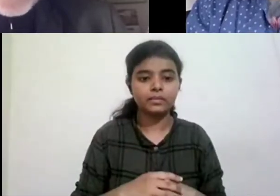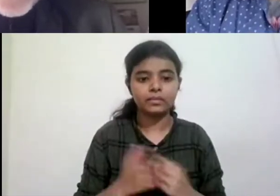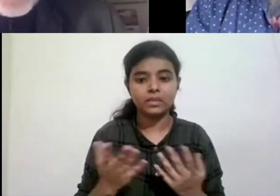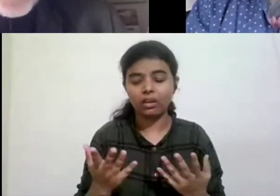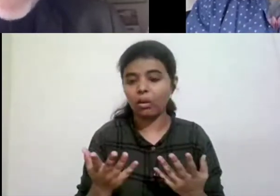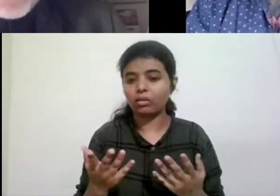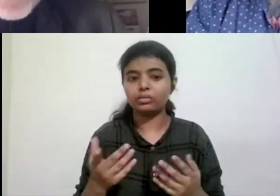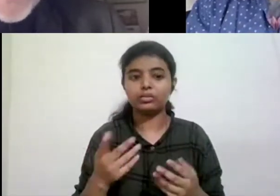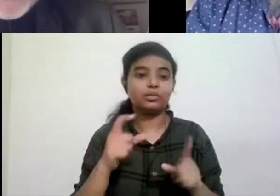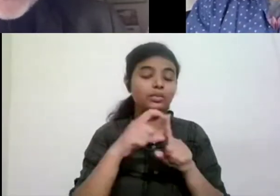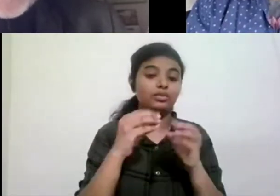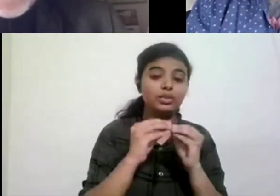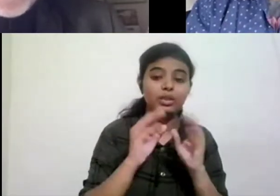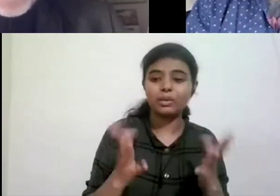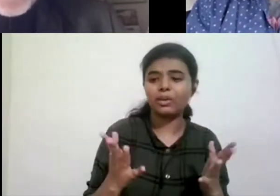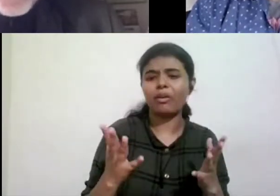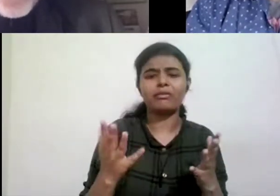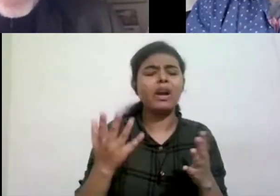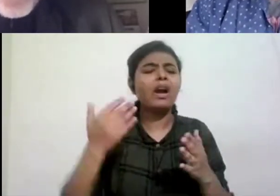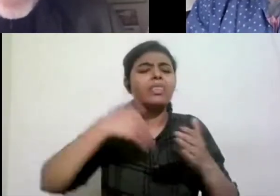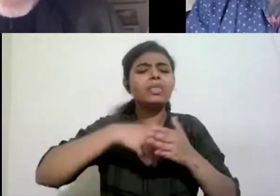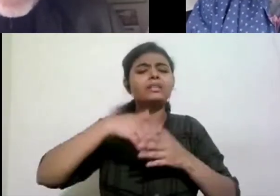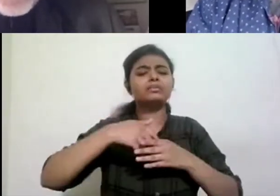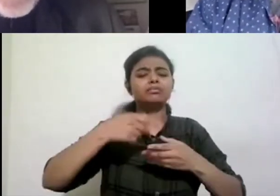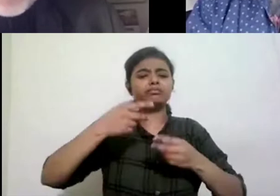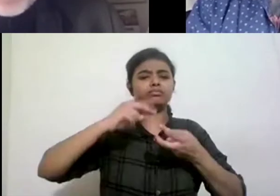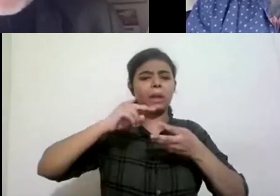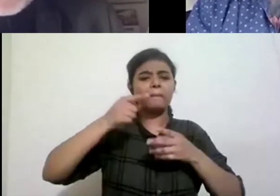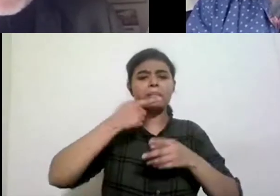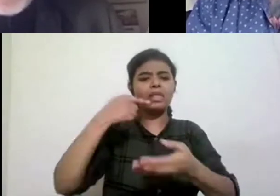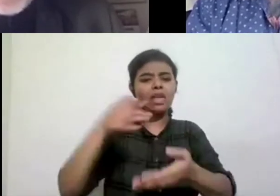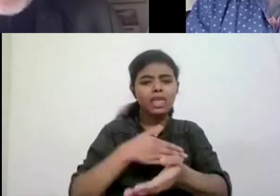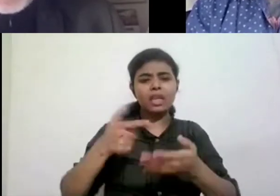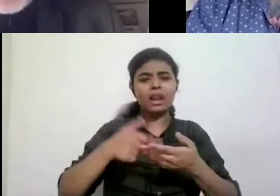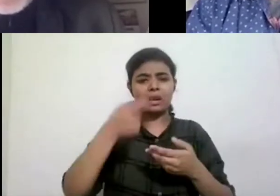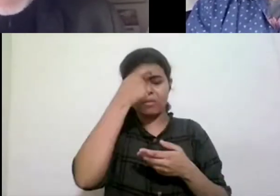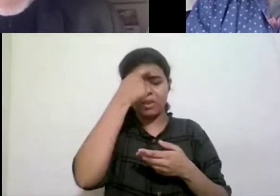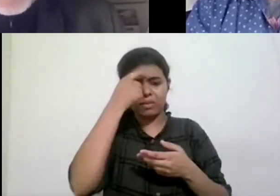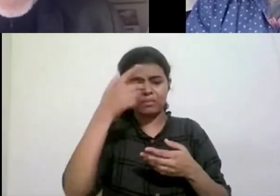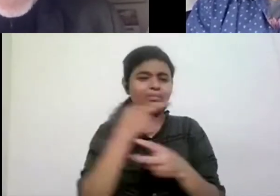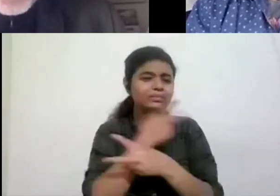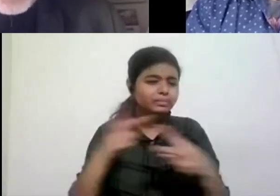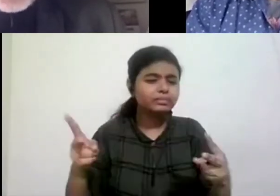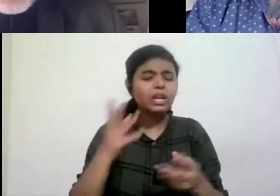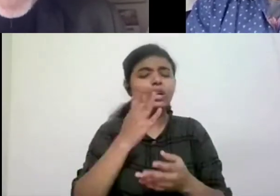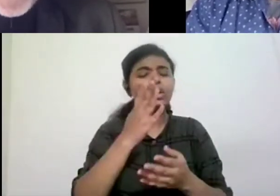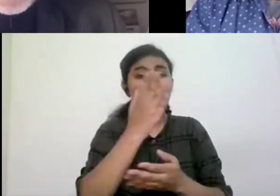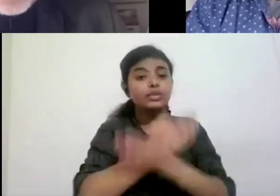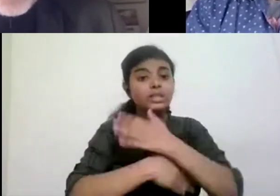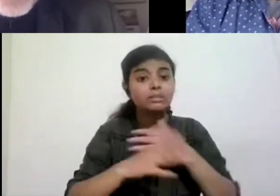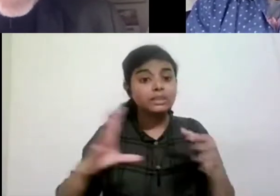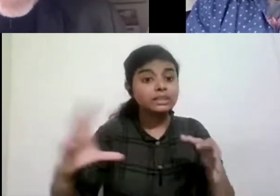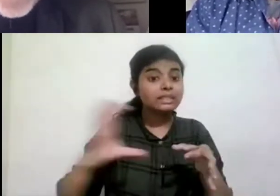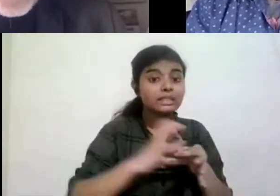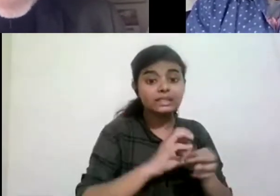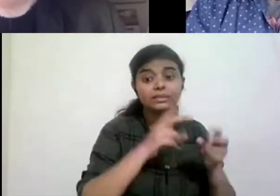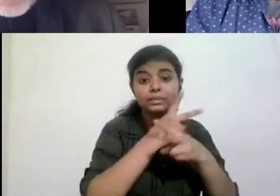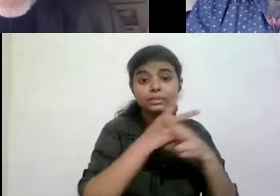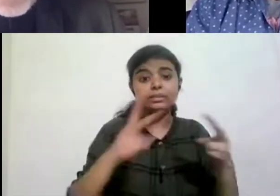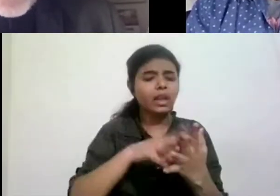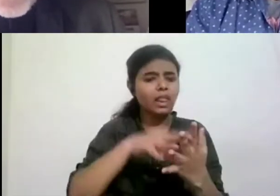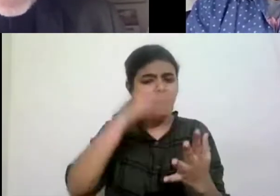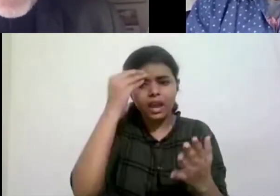diabetic, someone with fibromyalgia? In other words, we're all improvising in disability studies. We're all trying to learn from each other.